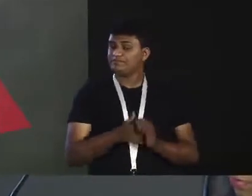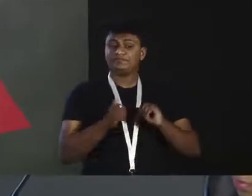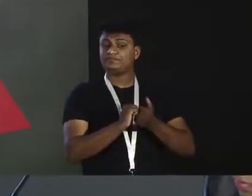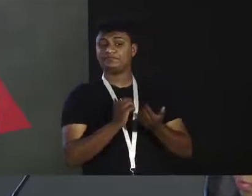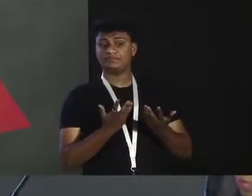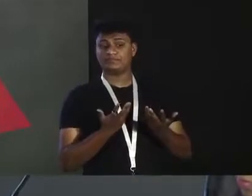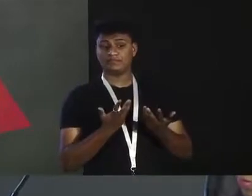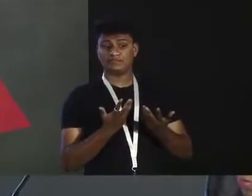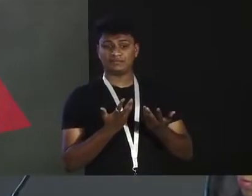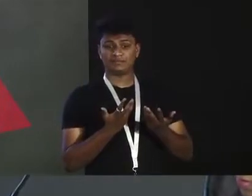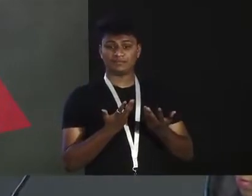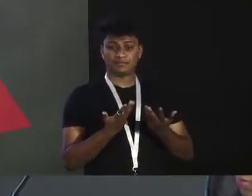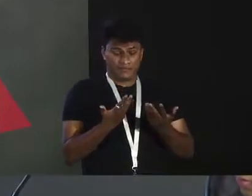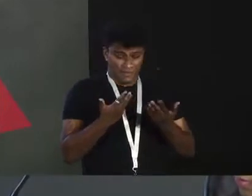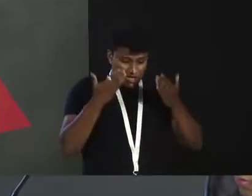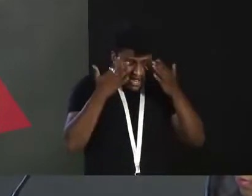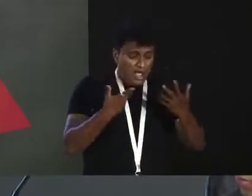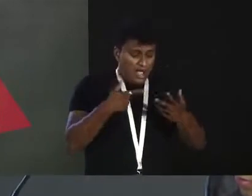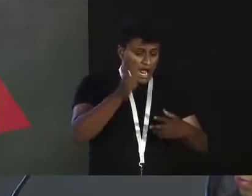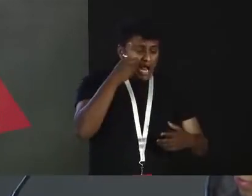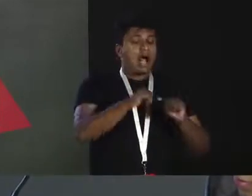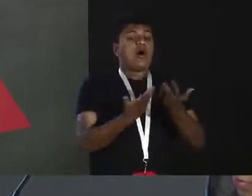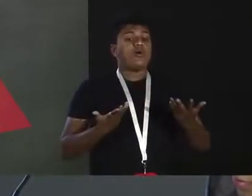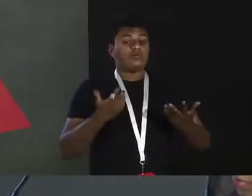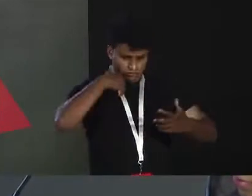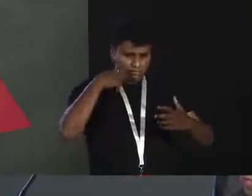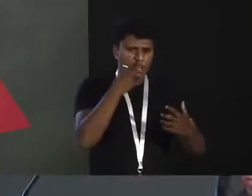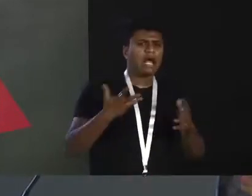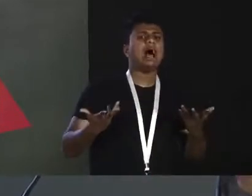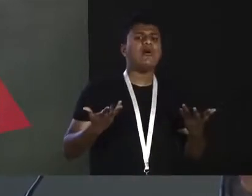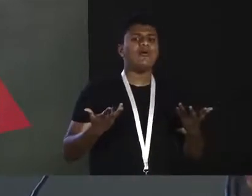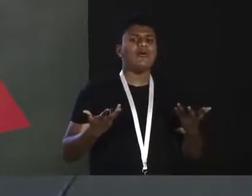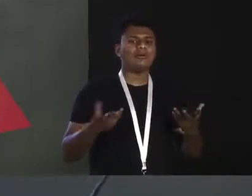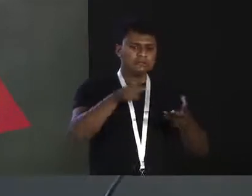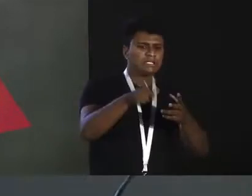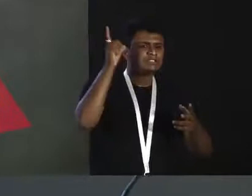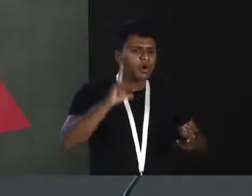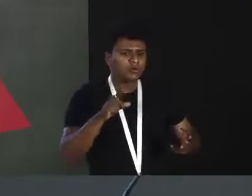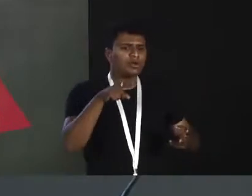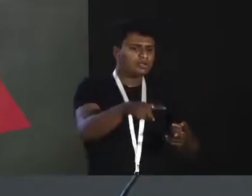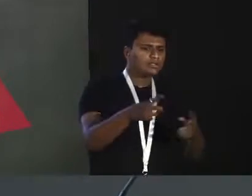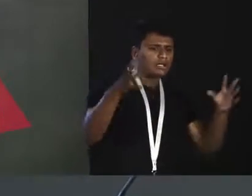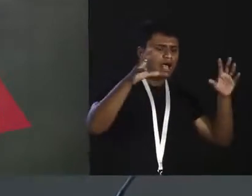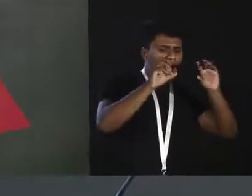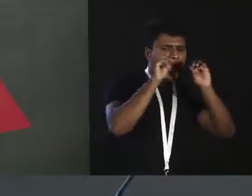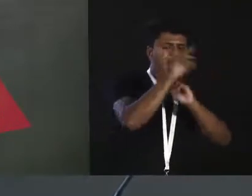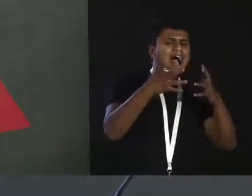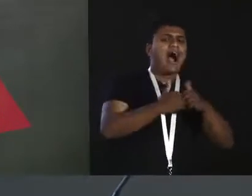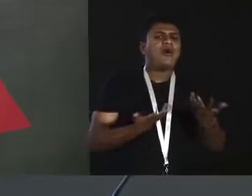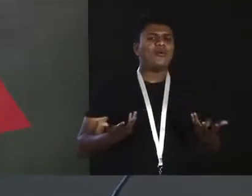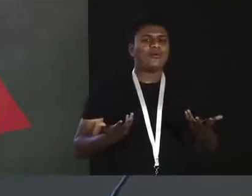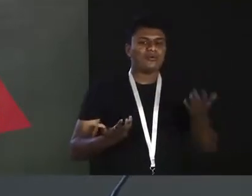have a generic mapping for all of this so that you can say, okay, this is light, this is sound? So, what the voice does,